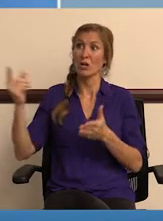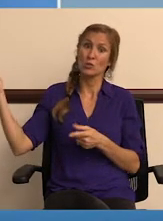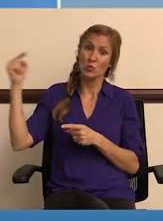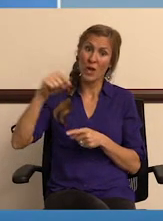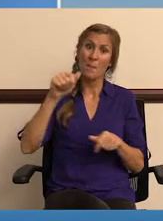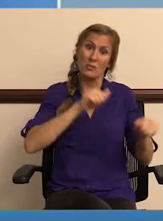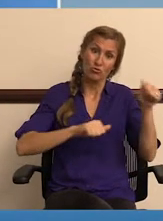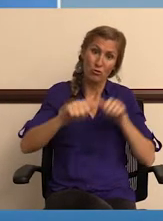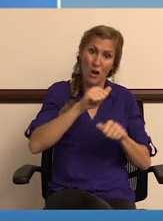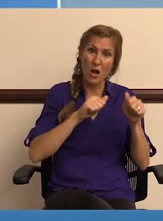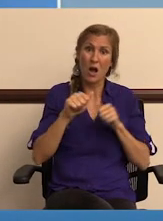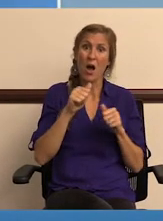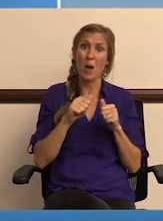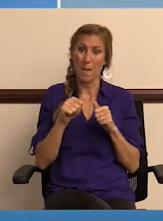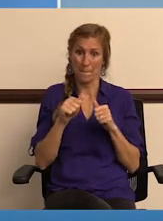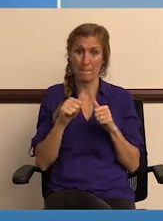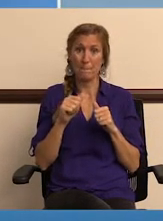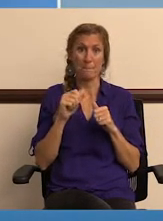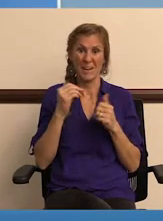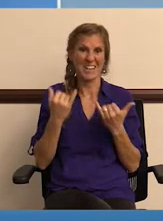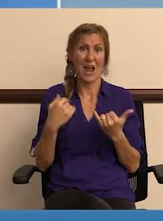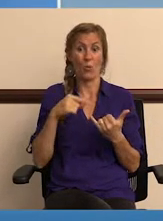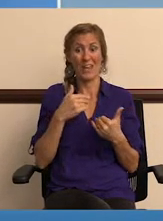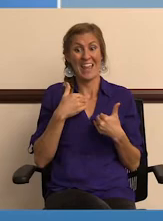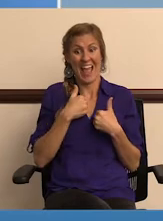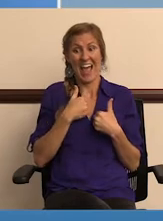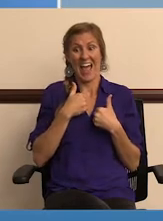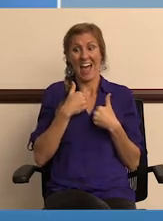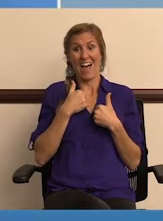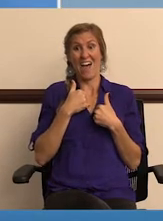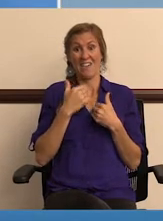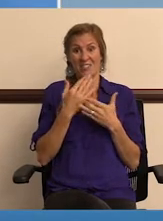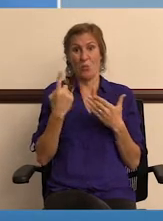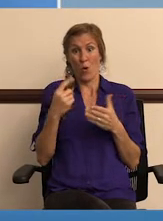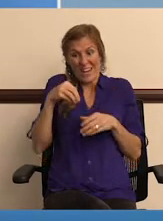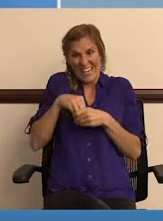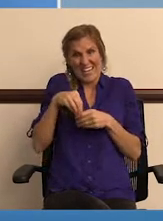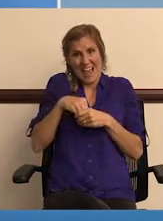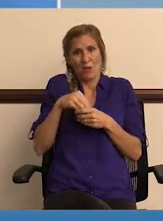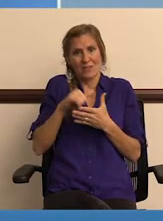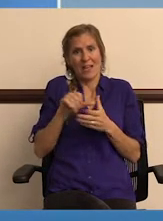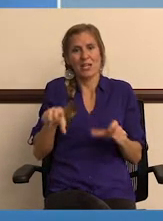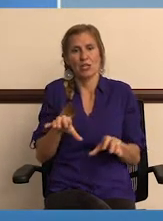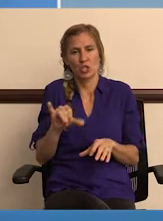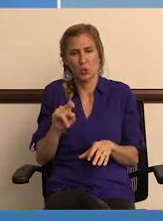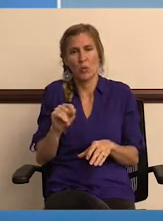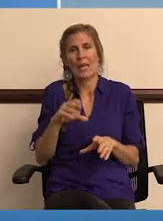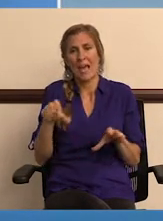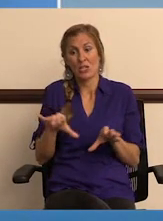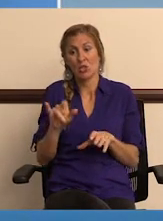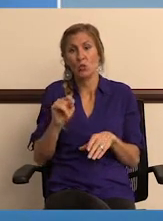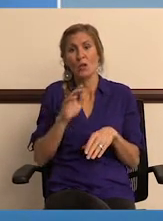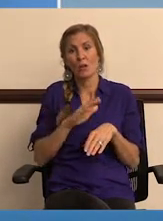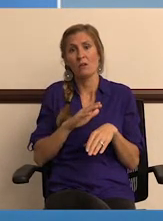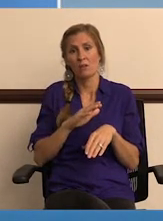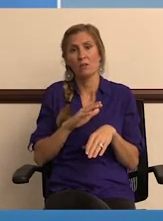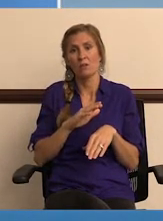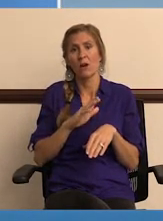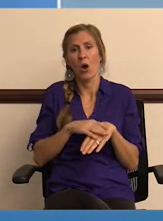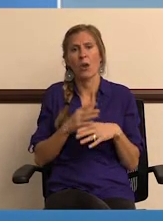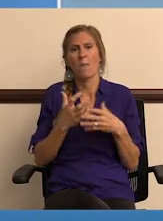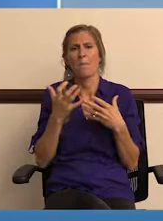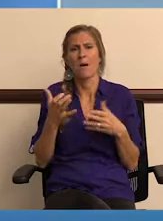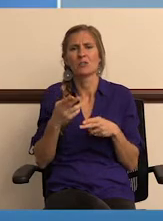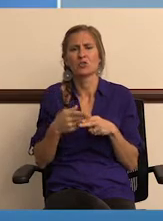a contractor would come out to do one or two tanks. And now we have a trailer, and we can do it in-house, and we can do it on a,